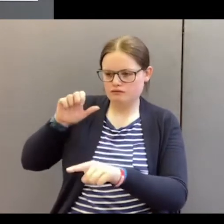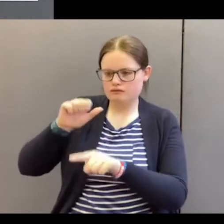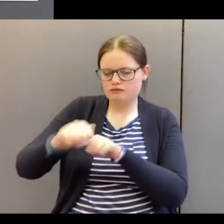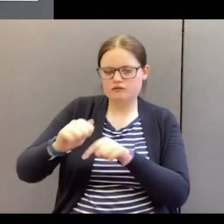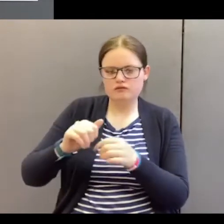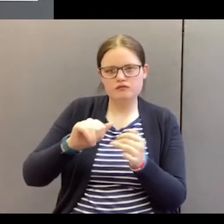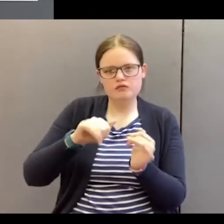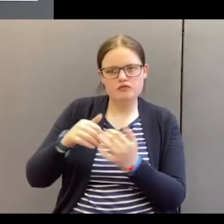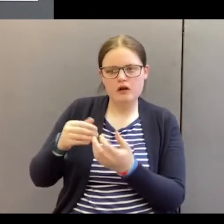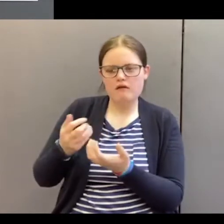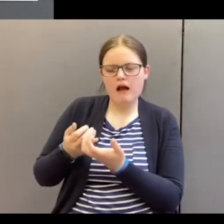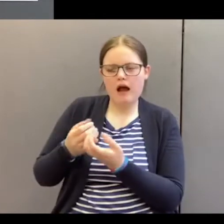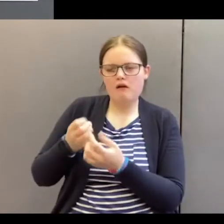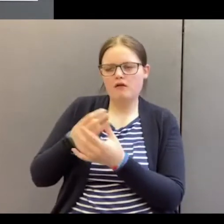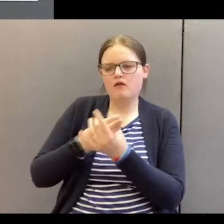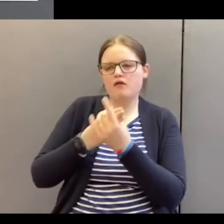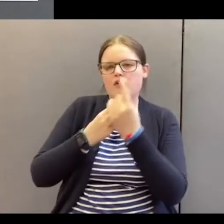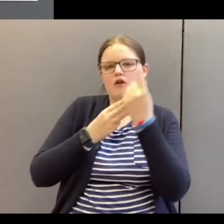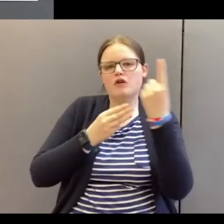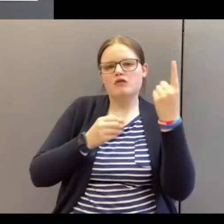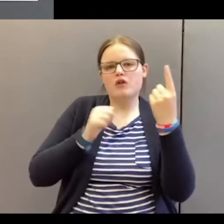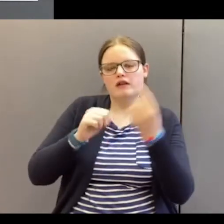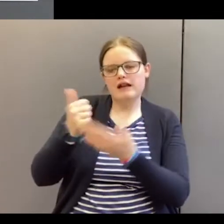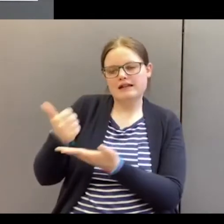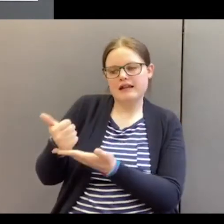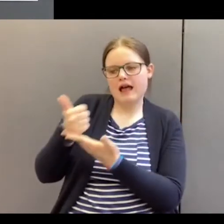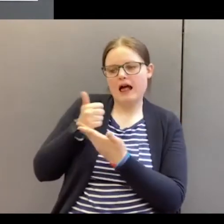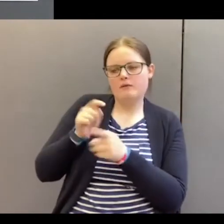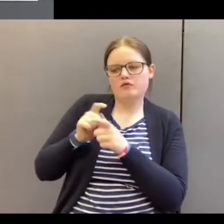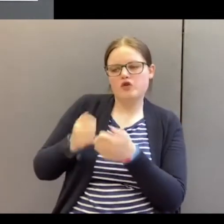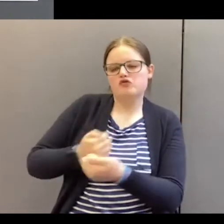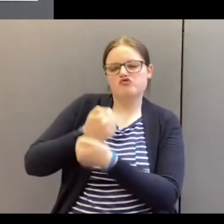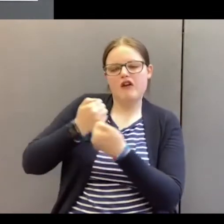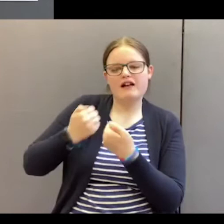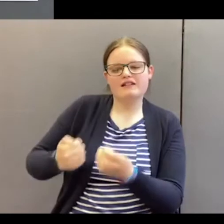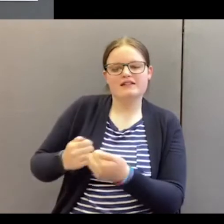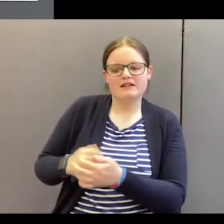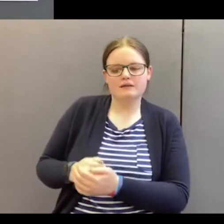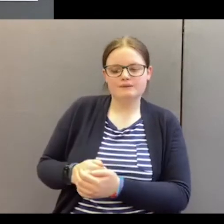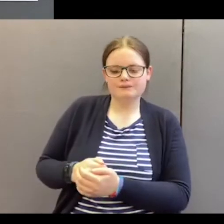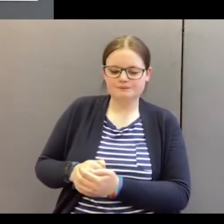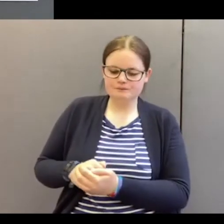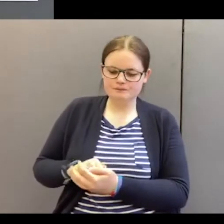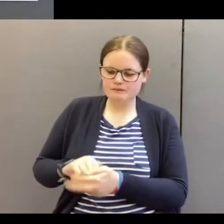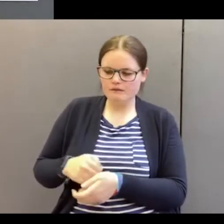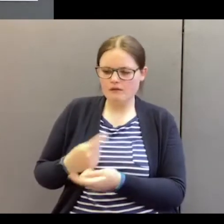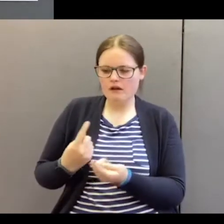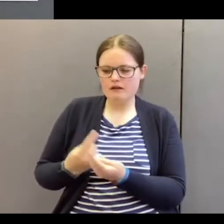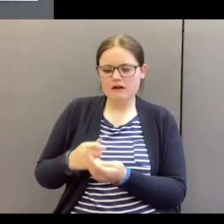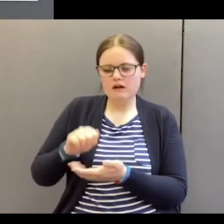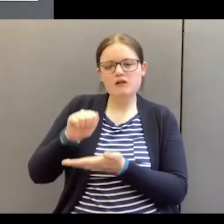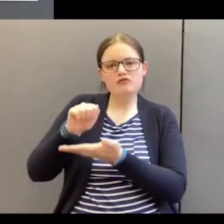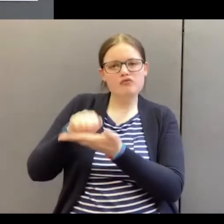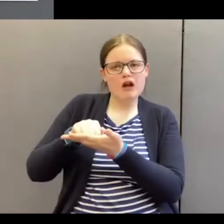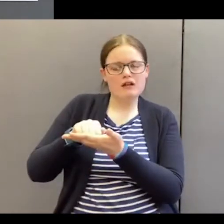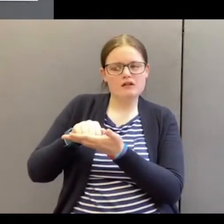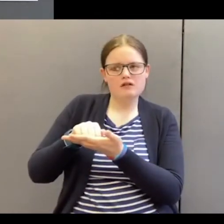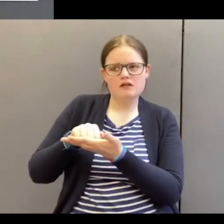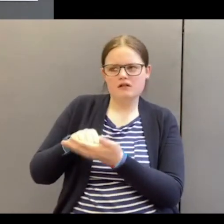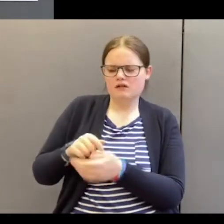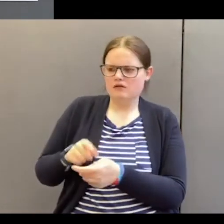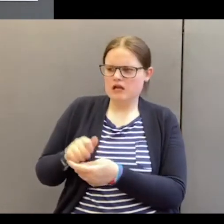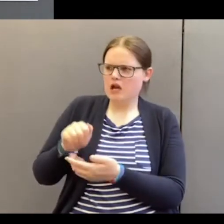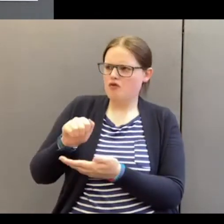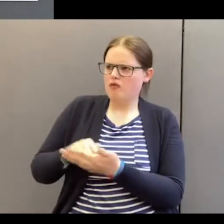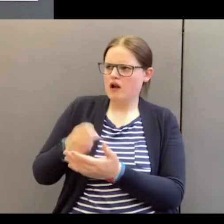with God's help and God's strength. Well, these things are right. Is it right that